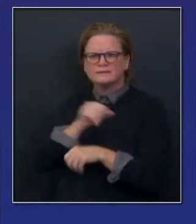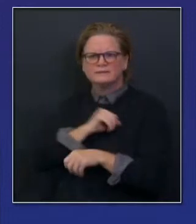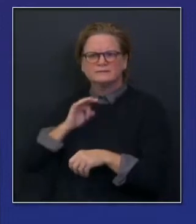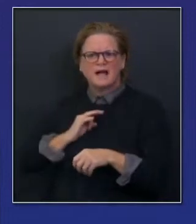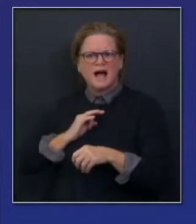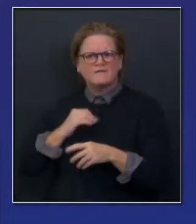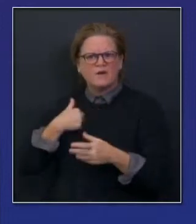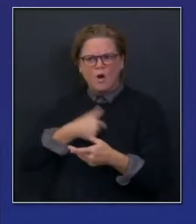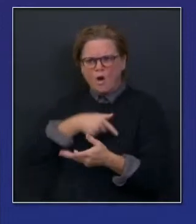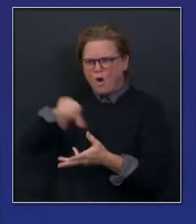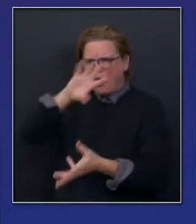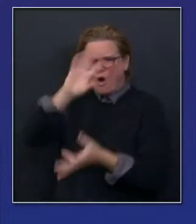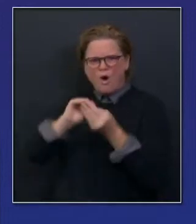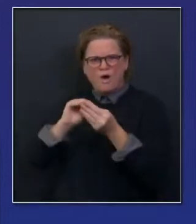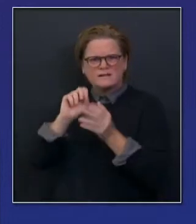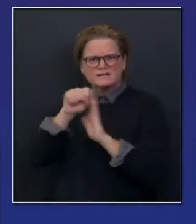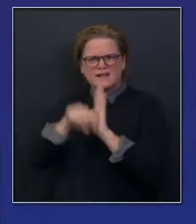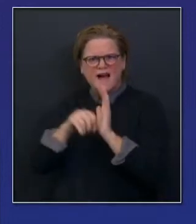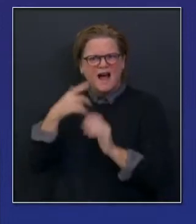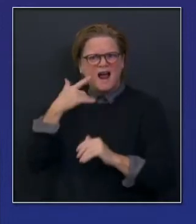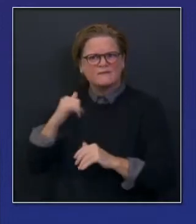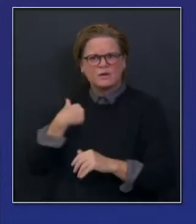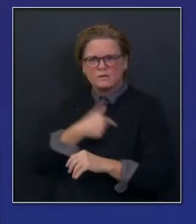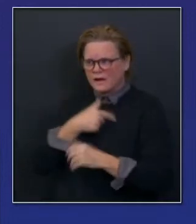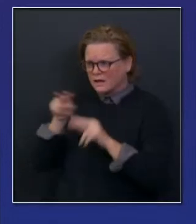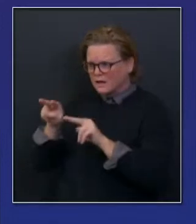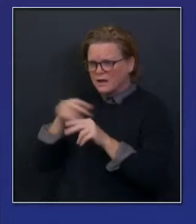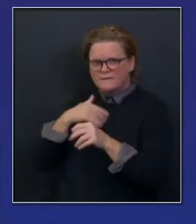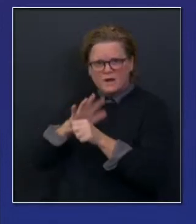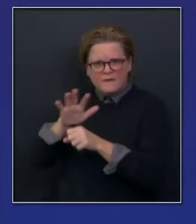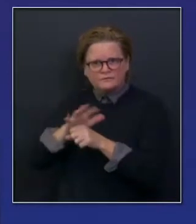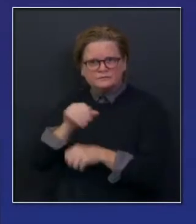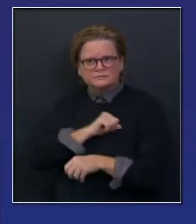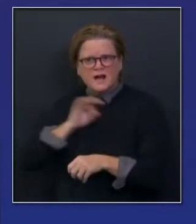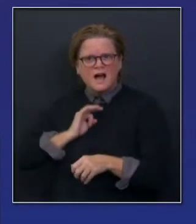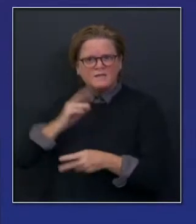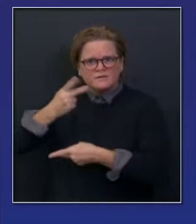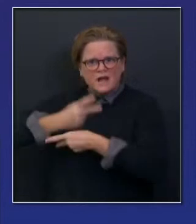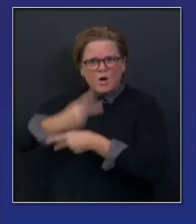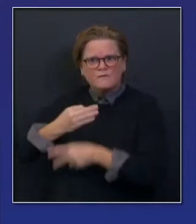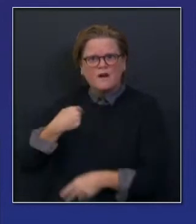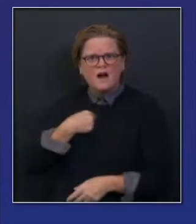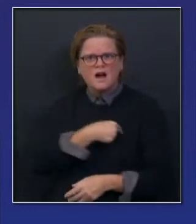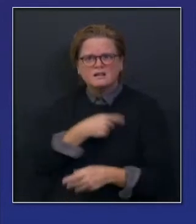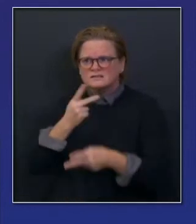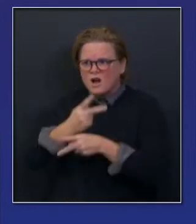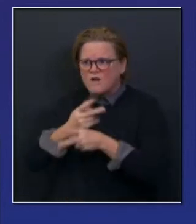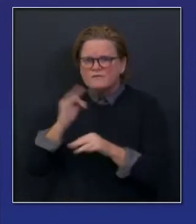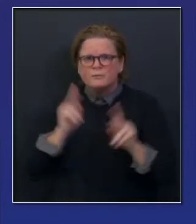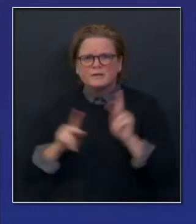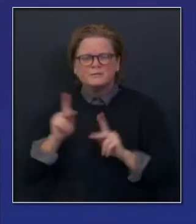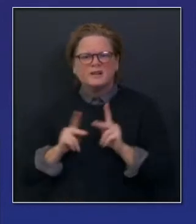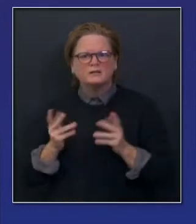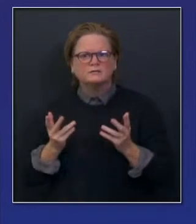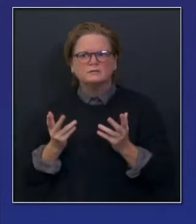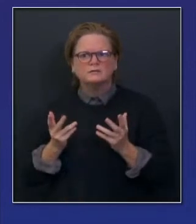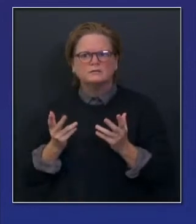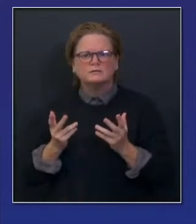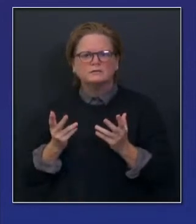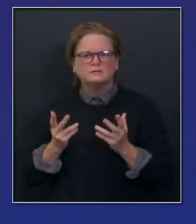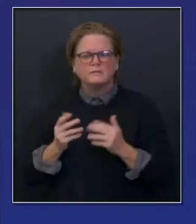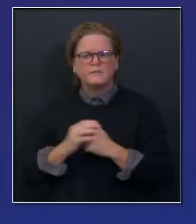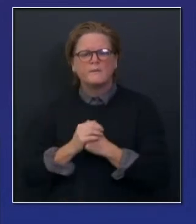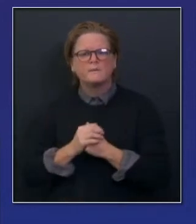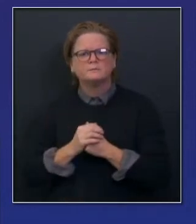staffing is our number one challenge. And so I want to update you on some of the work that we're doing there. We just updated our new